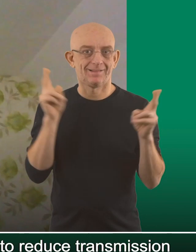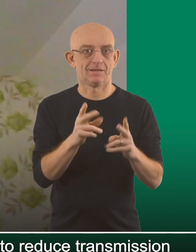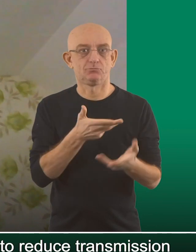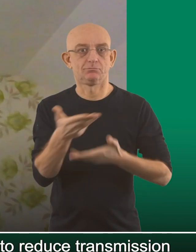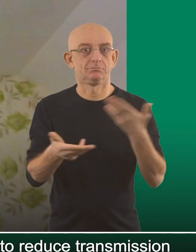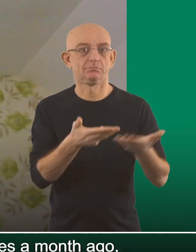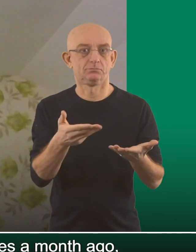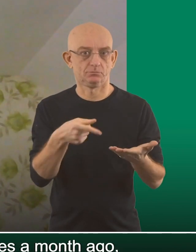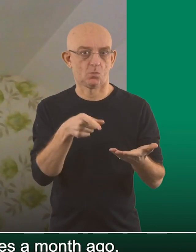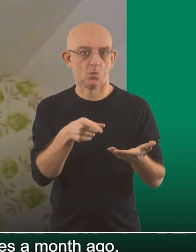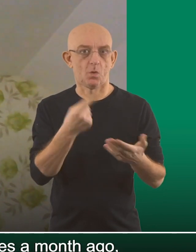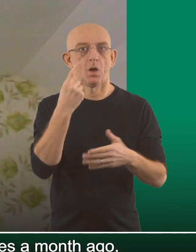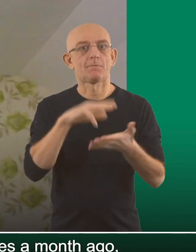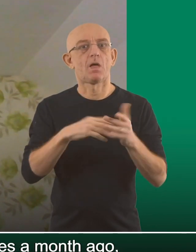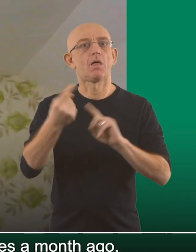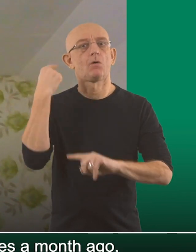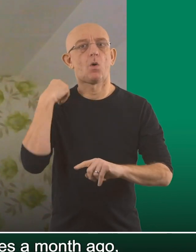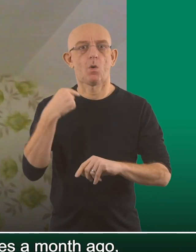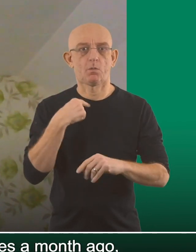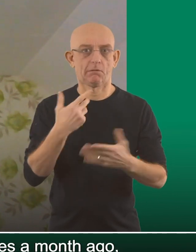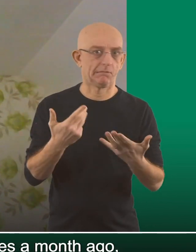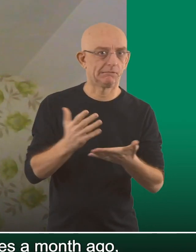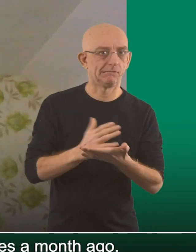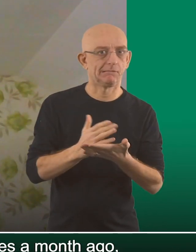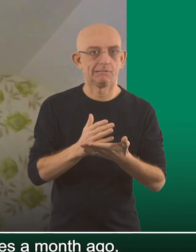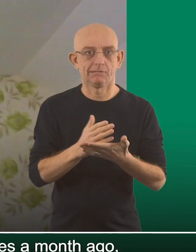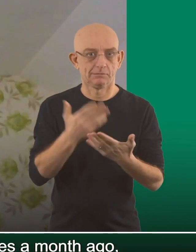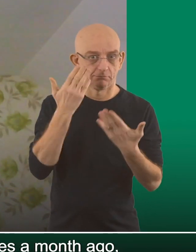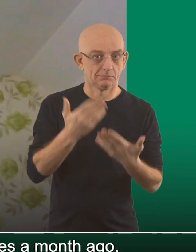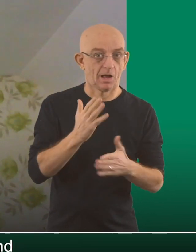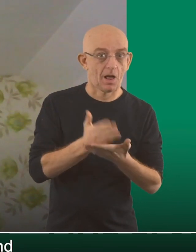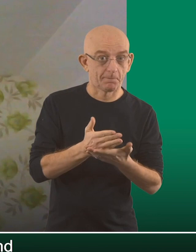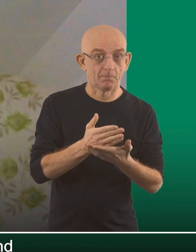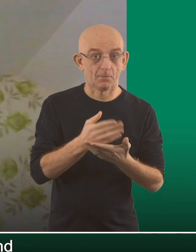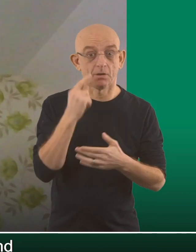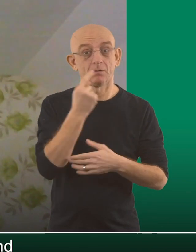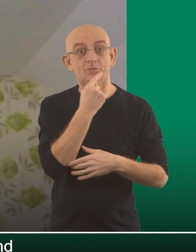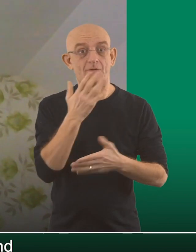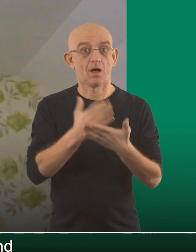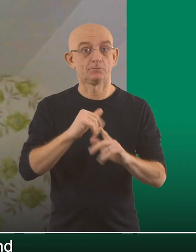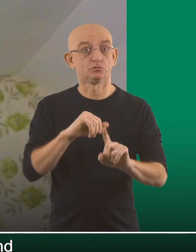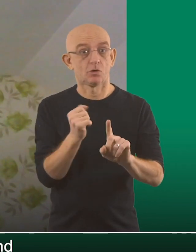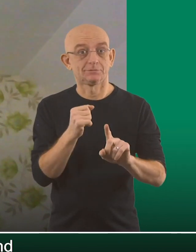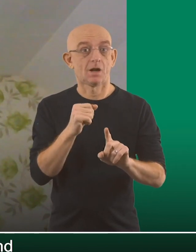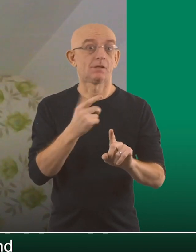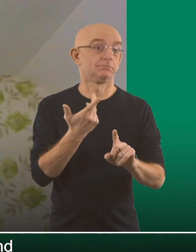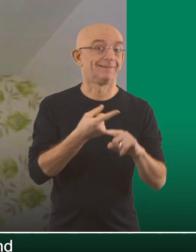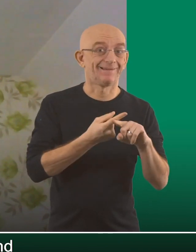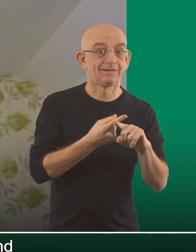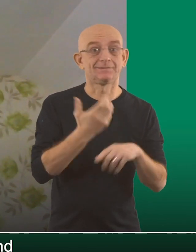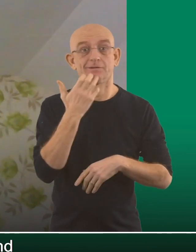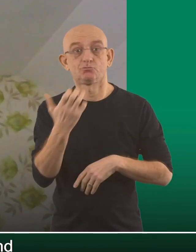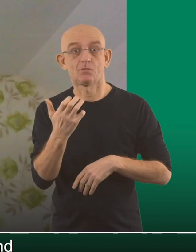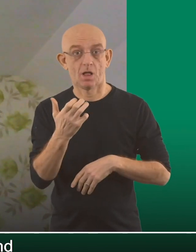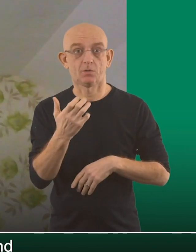seems to reduce transmission. And again, that was one of the uncertainties a month ago, which plain didn't know that. Evidence in both Scotland and England